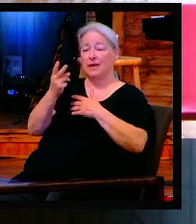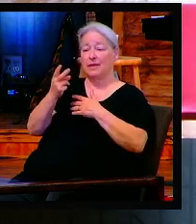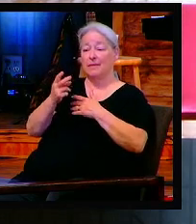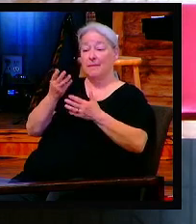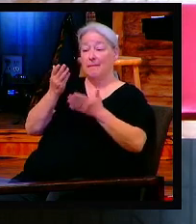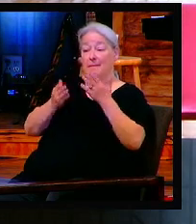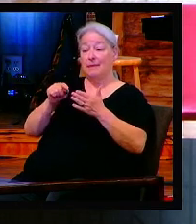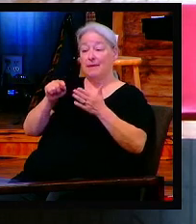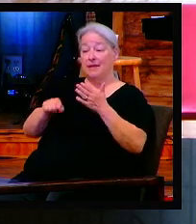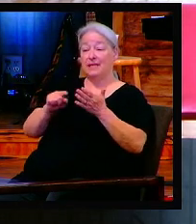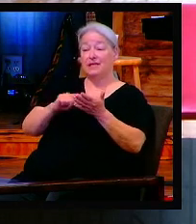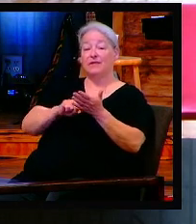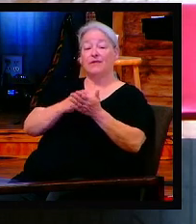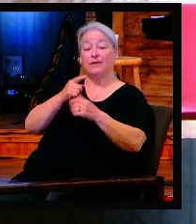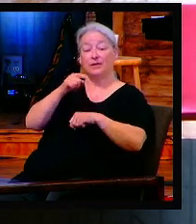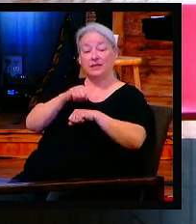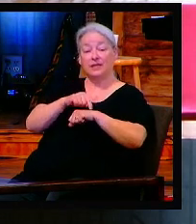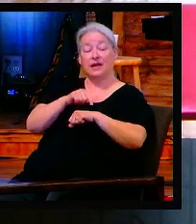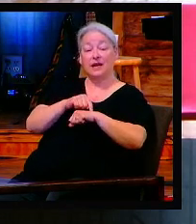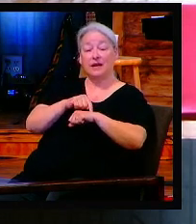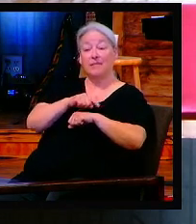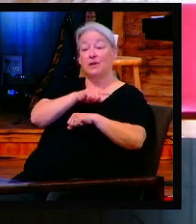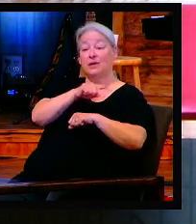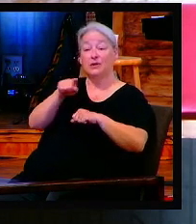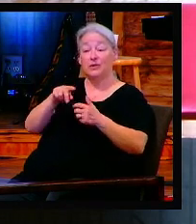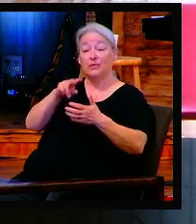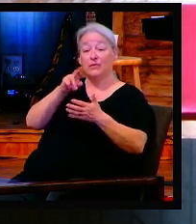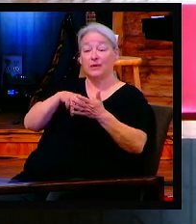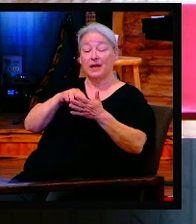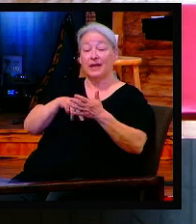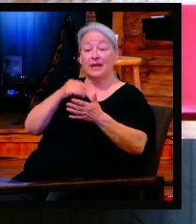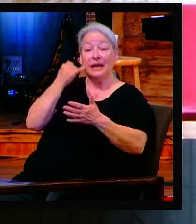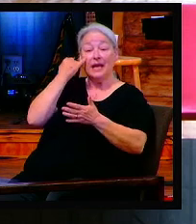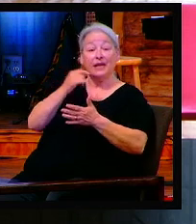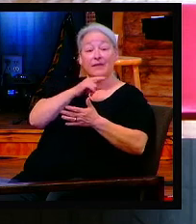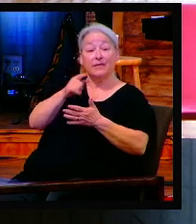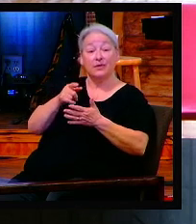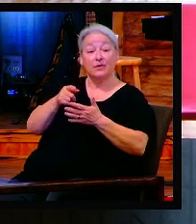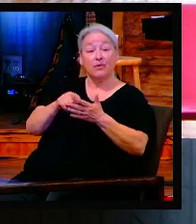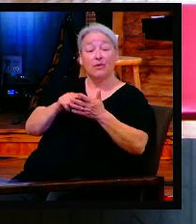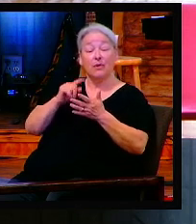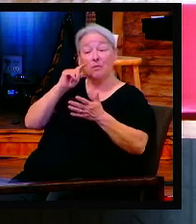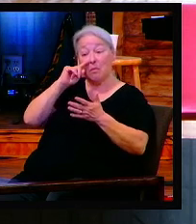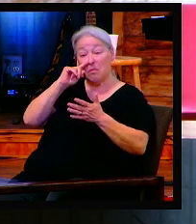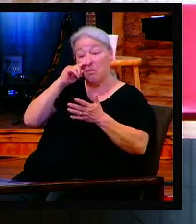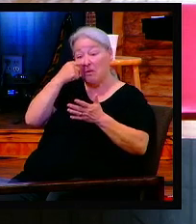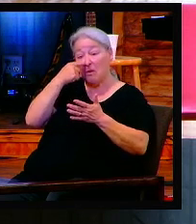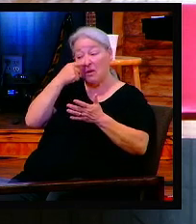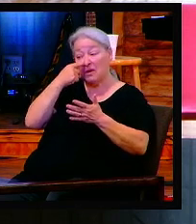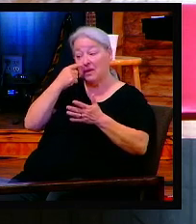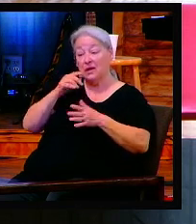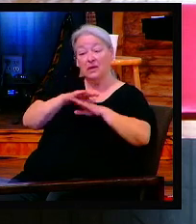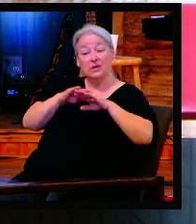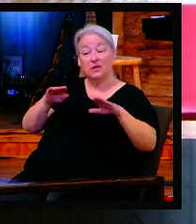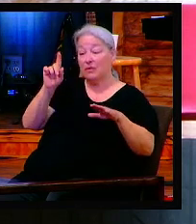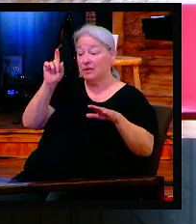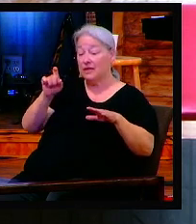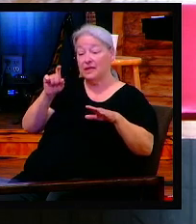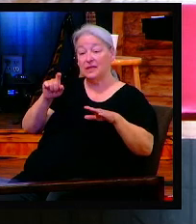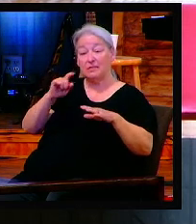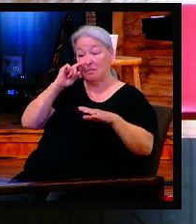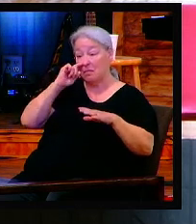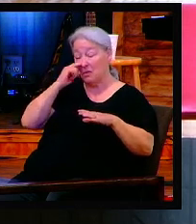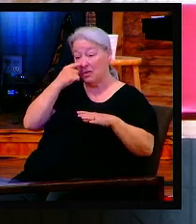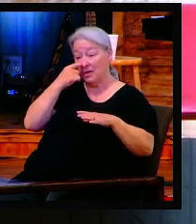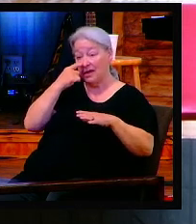chapter 12. But know this, if you're bored with it, you don't have to be bored. Man, you can ask God and he will touch your heart and